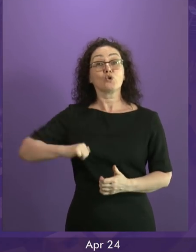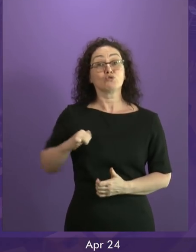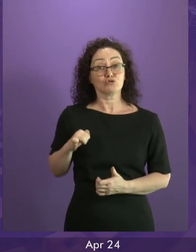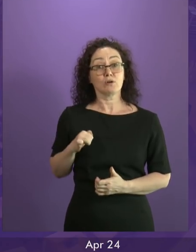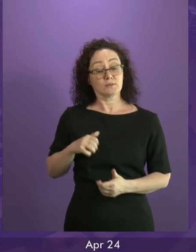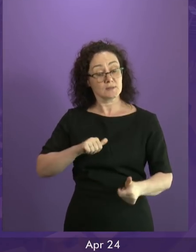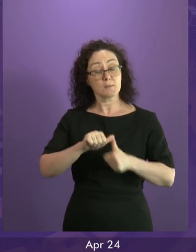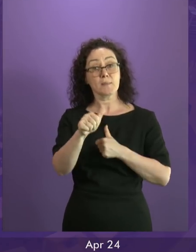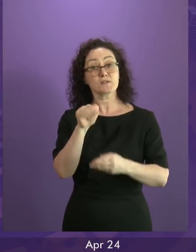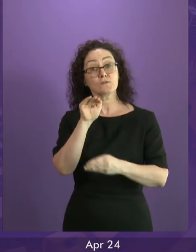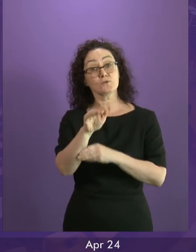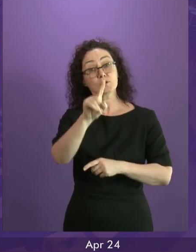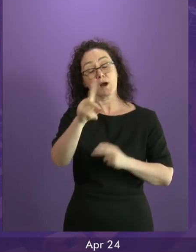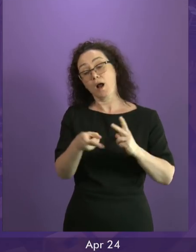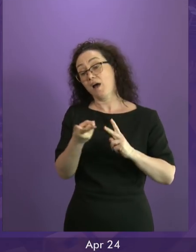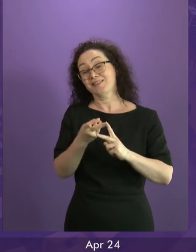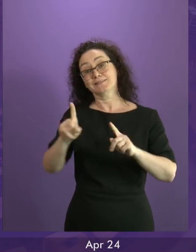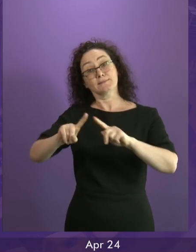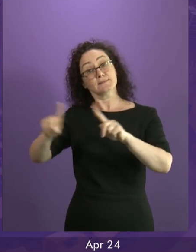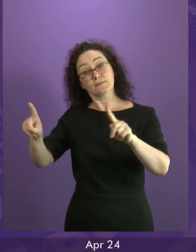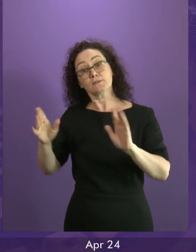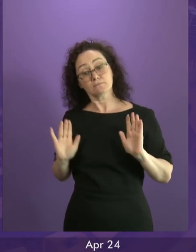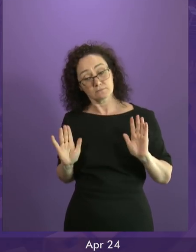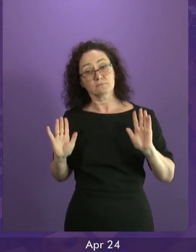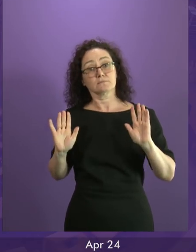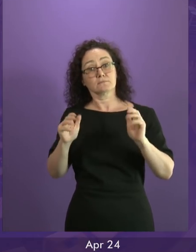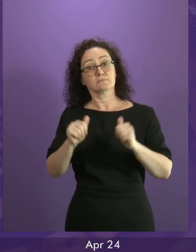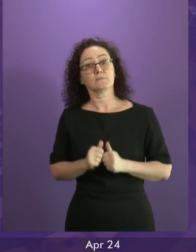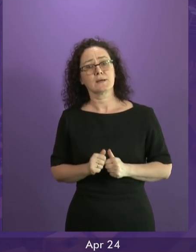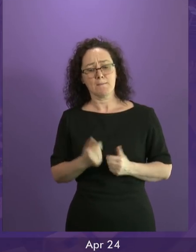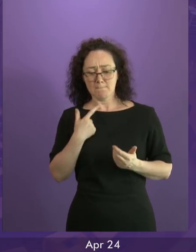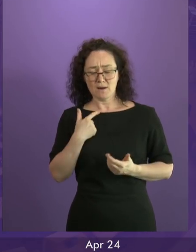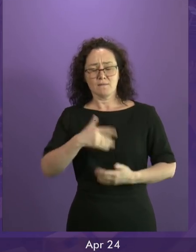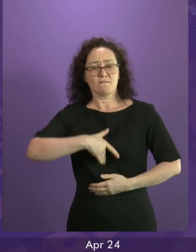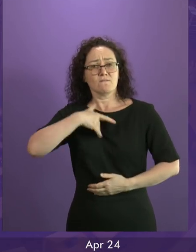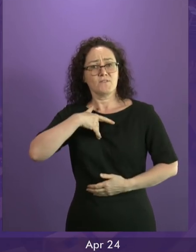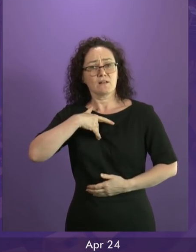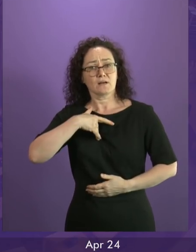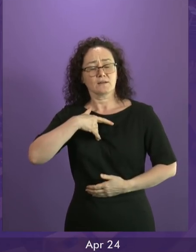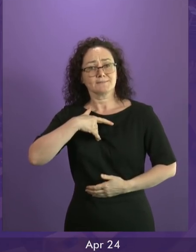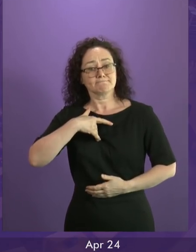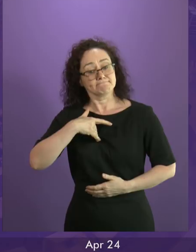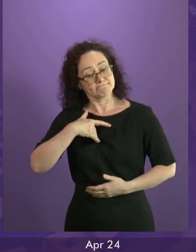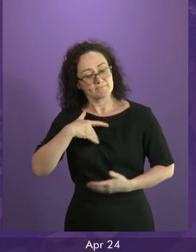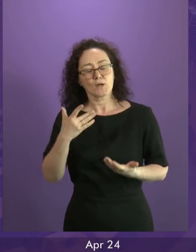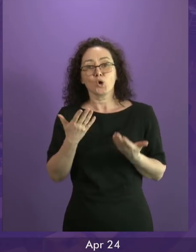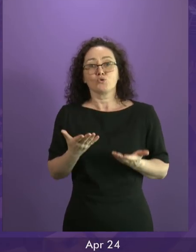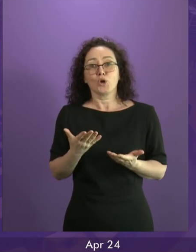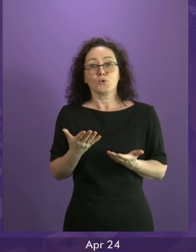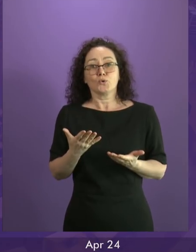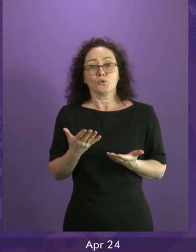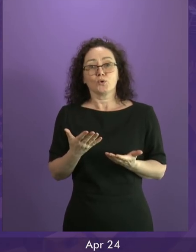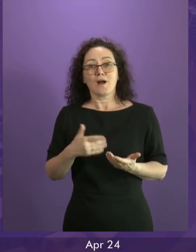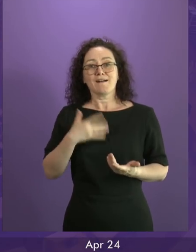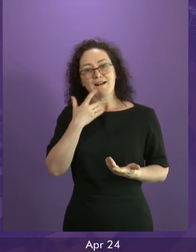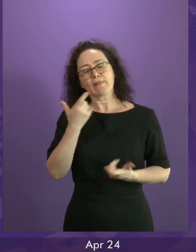That case for independence is even stronger now, given the profound changes that have taken place